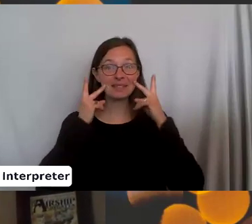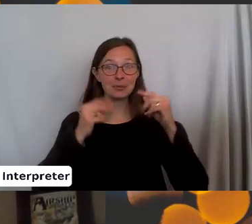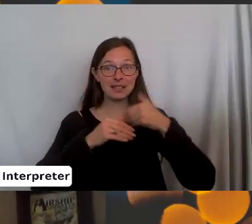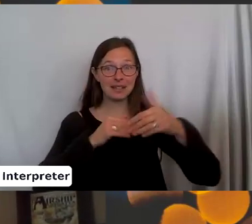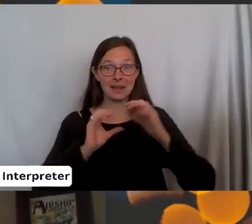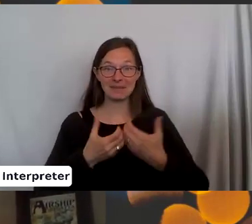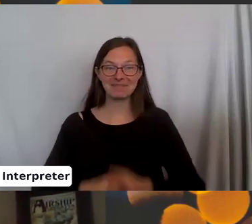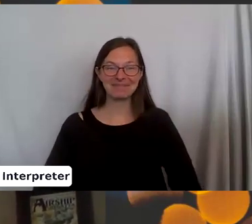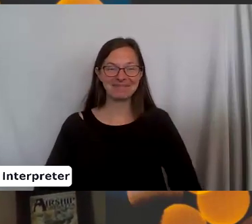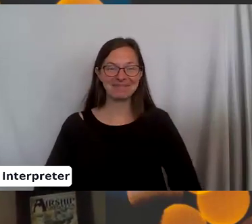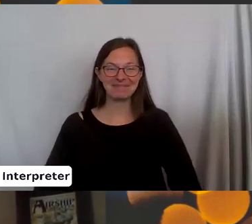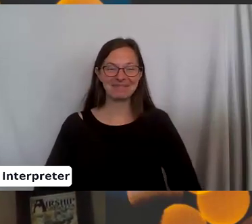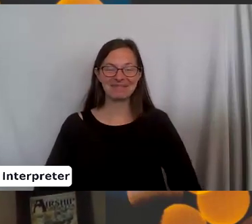class. And, uh, practice.